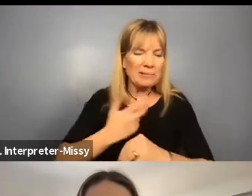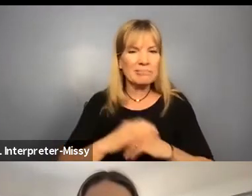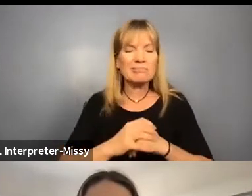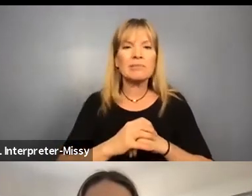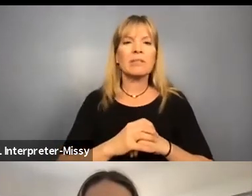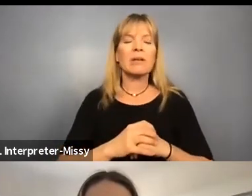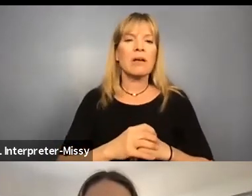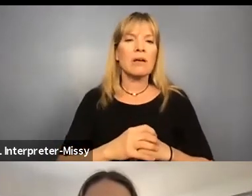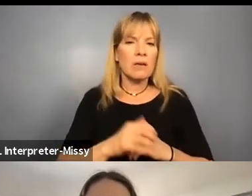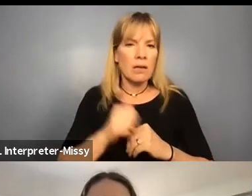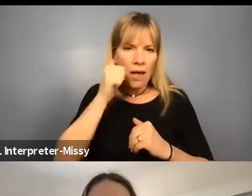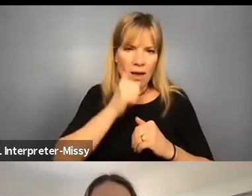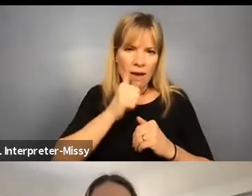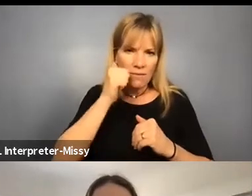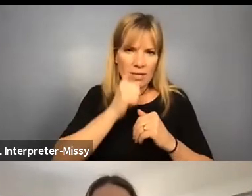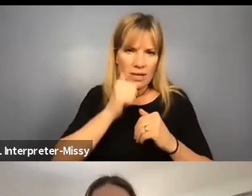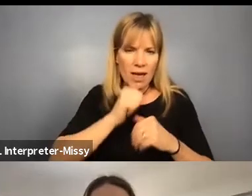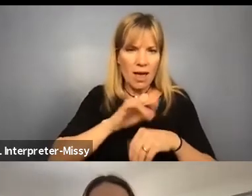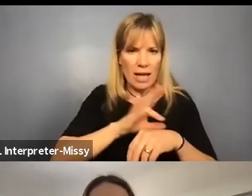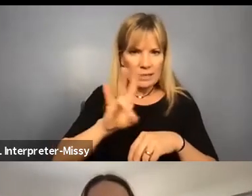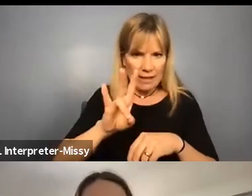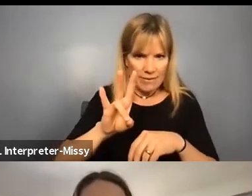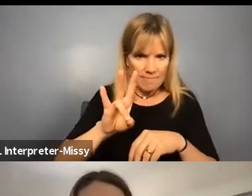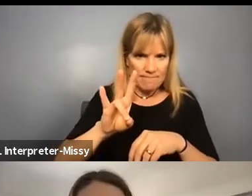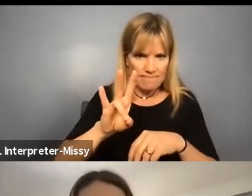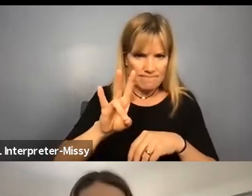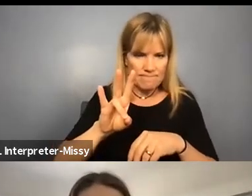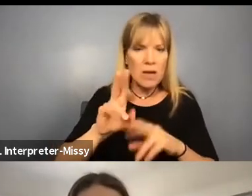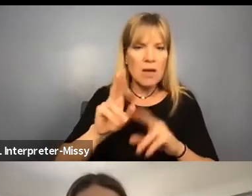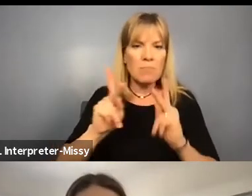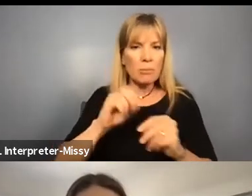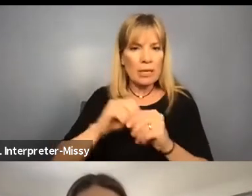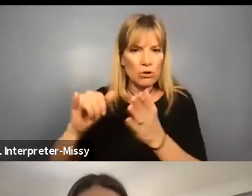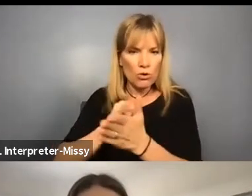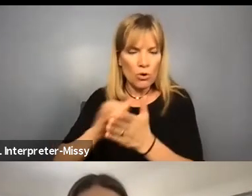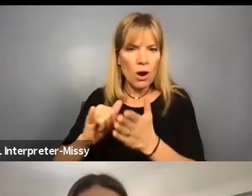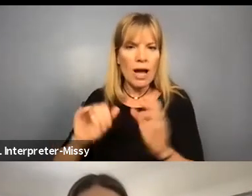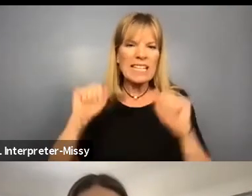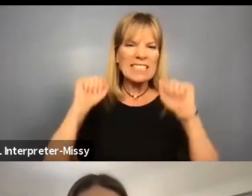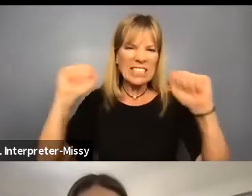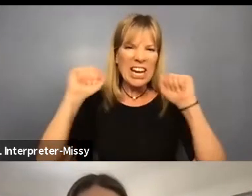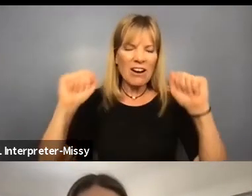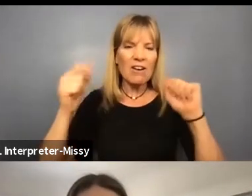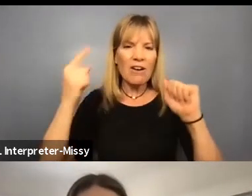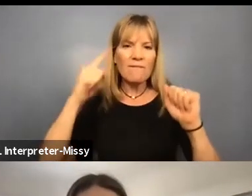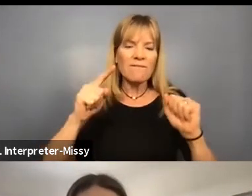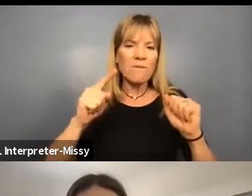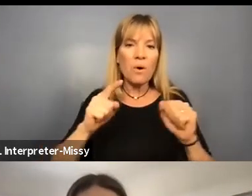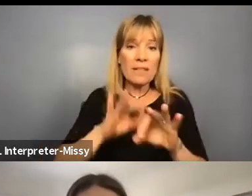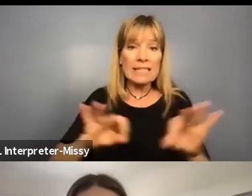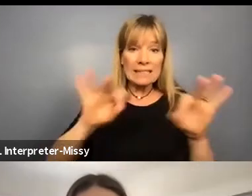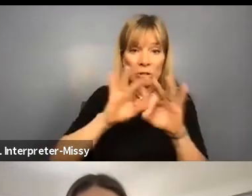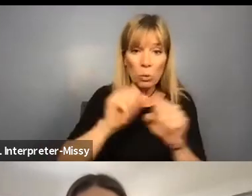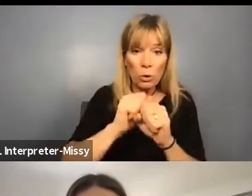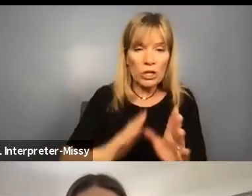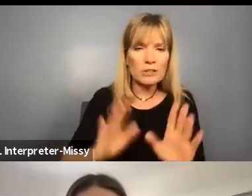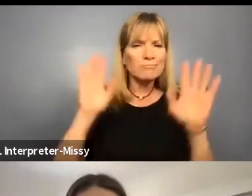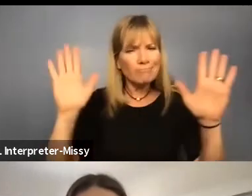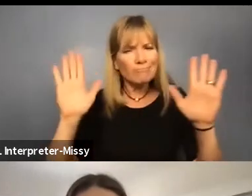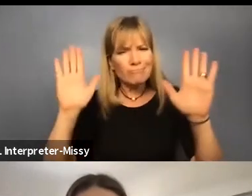Every day at seven o'clock people in New York cheered for the essential workers and